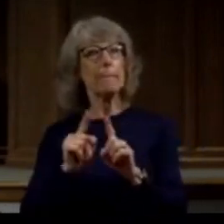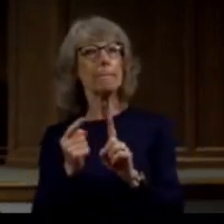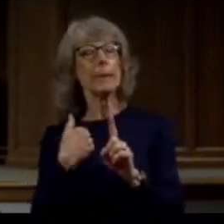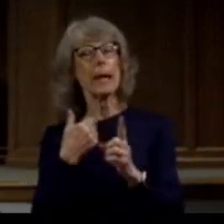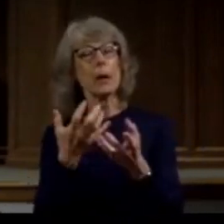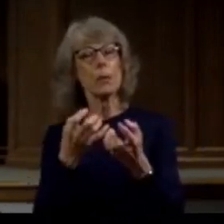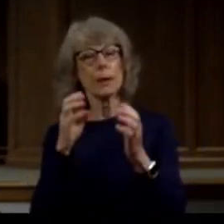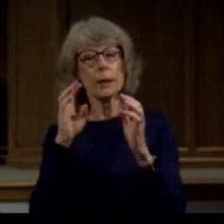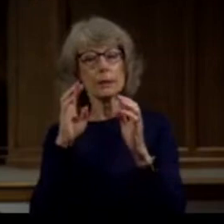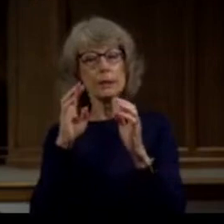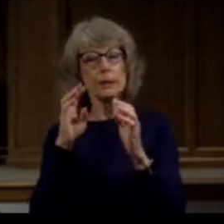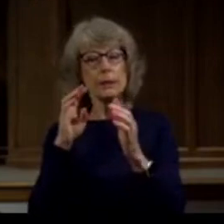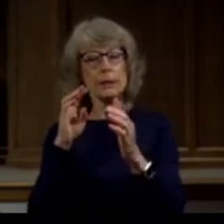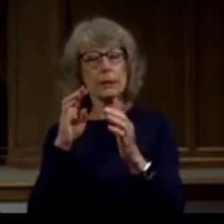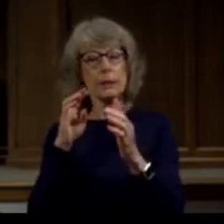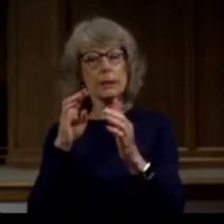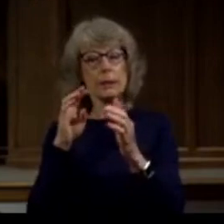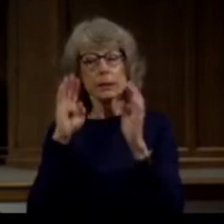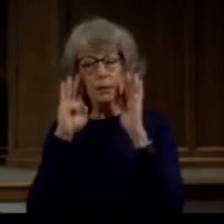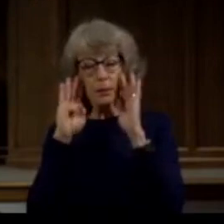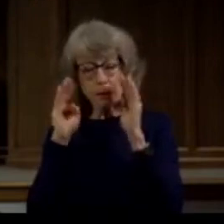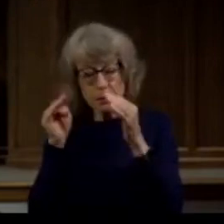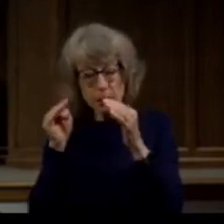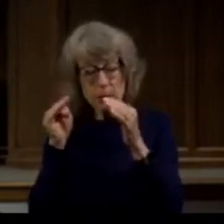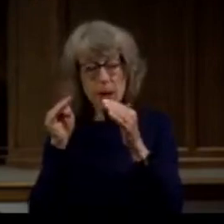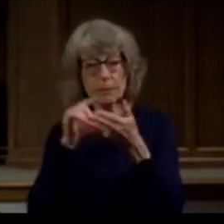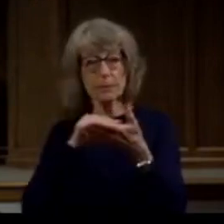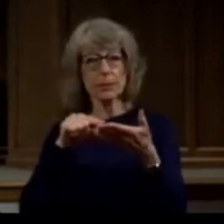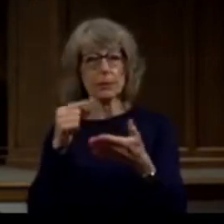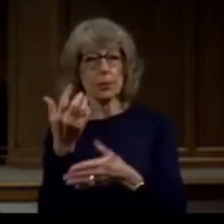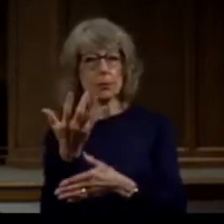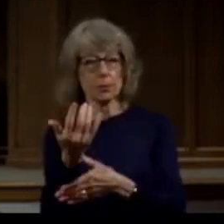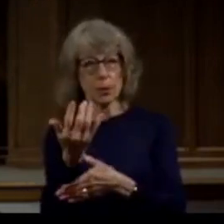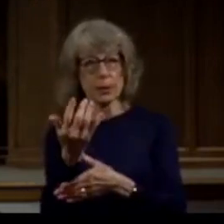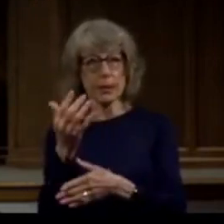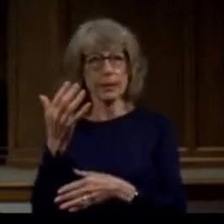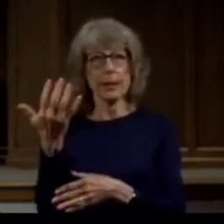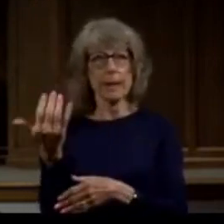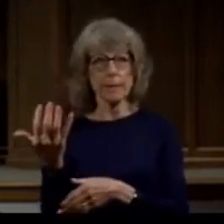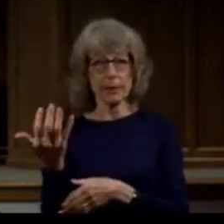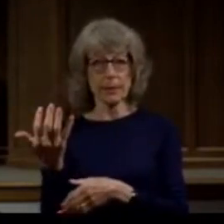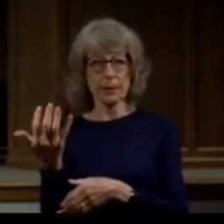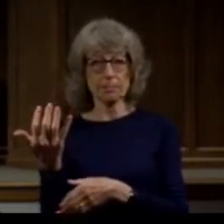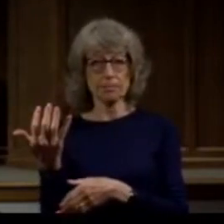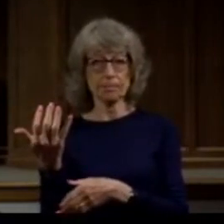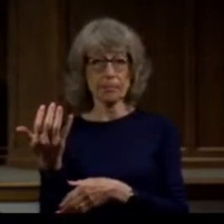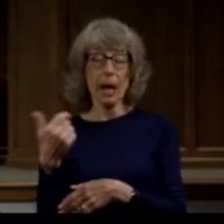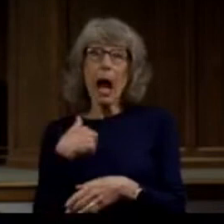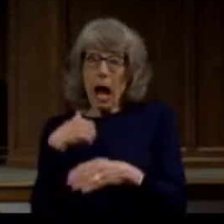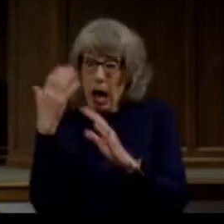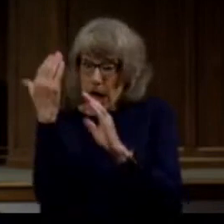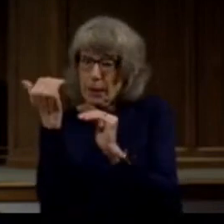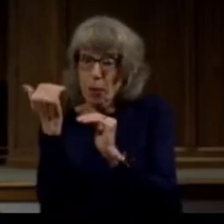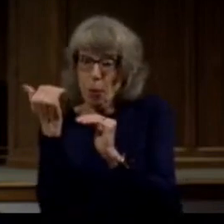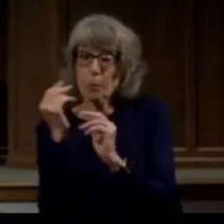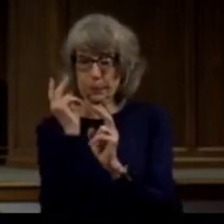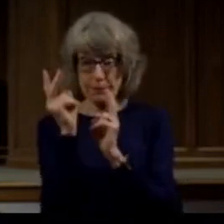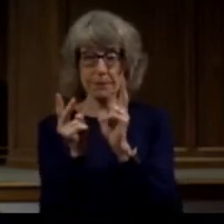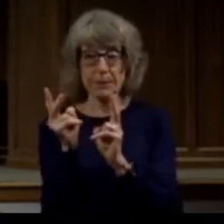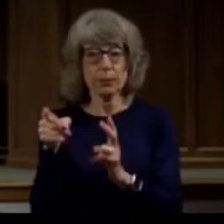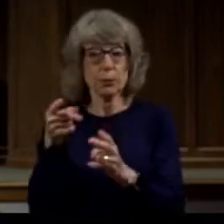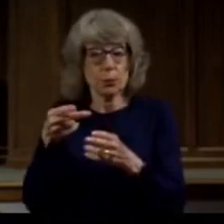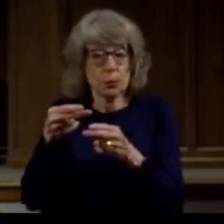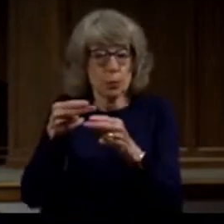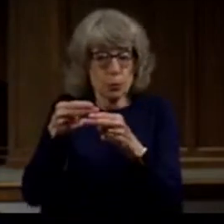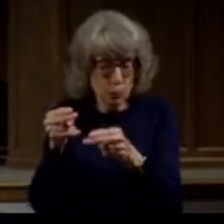specifically at verses 14 and verse 15, where it says, although I hope to come to you soon,